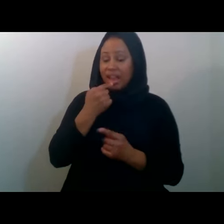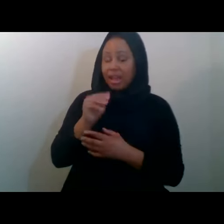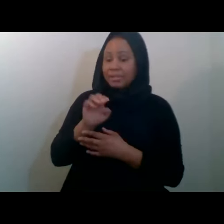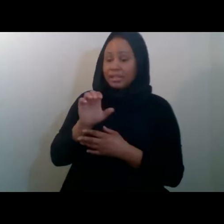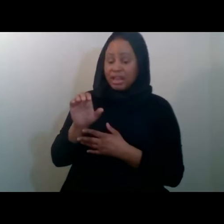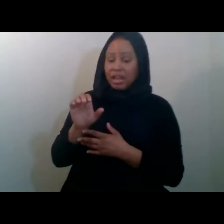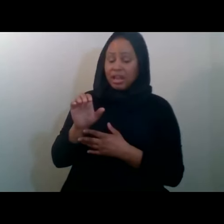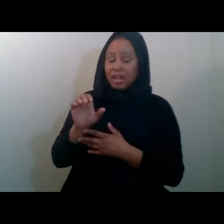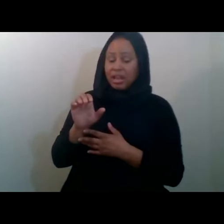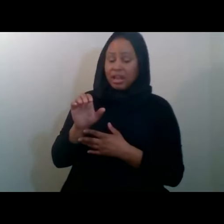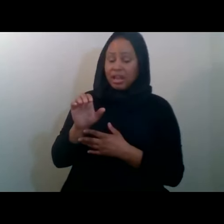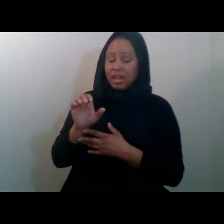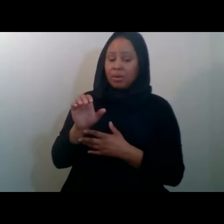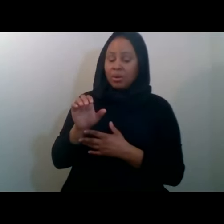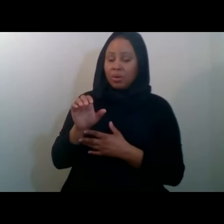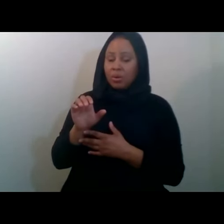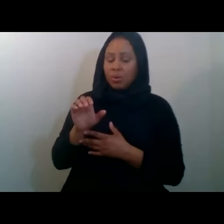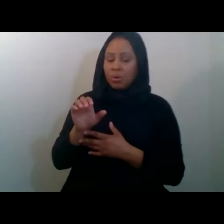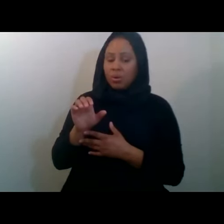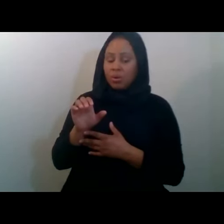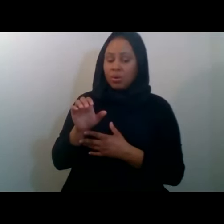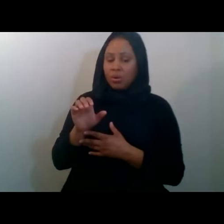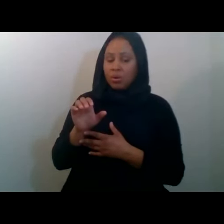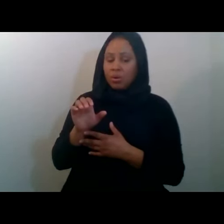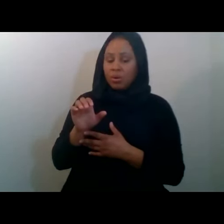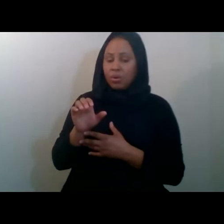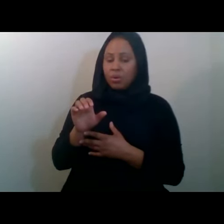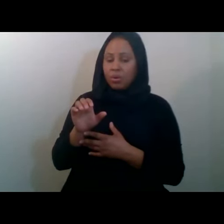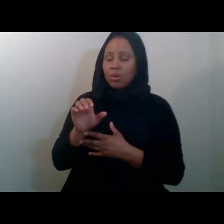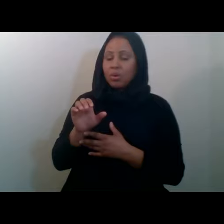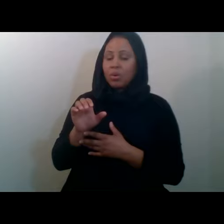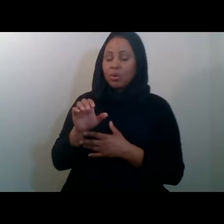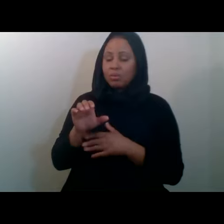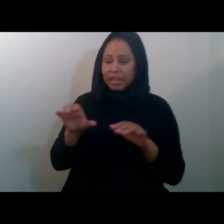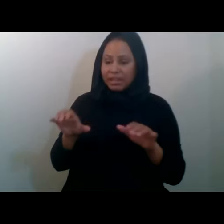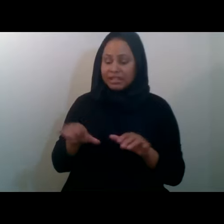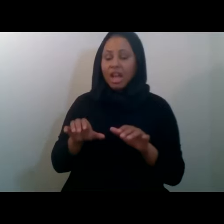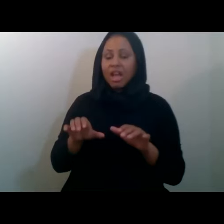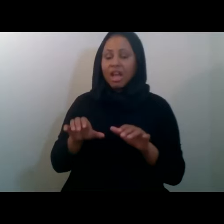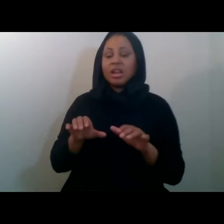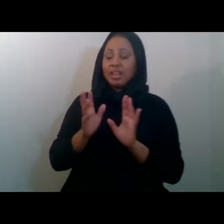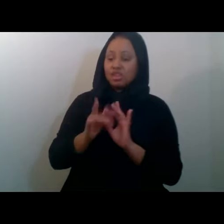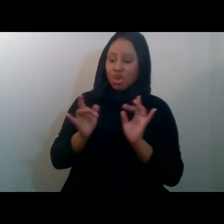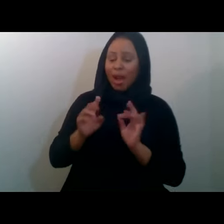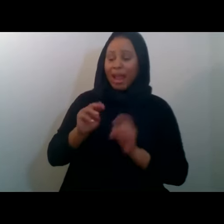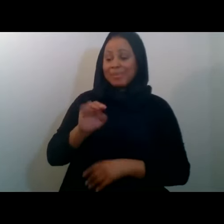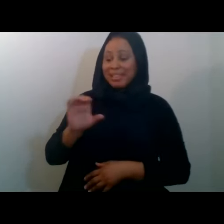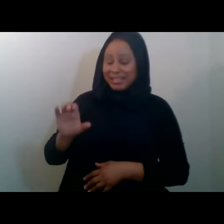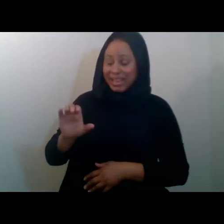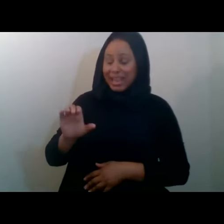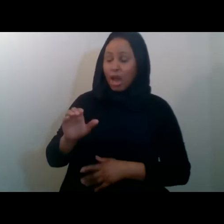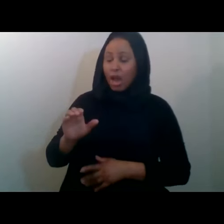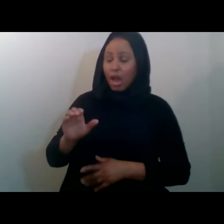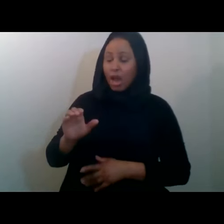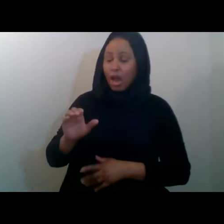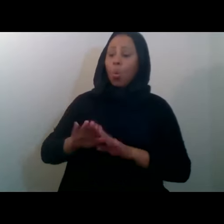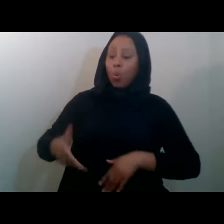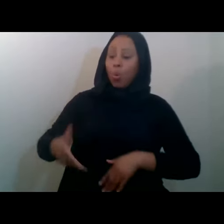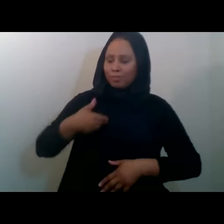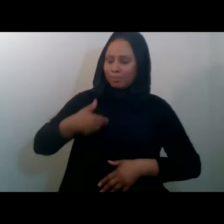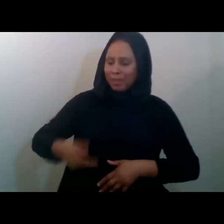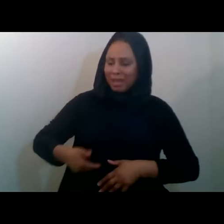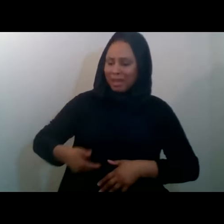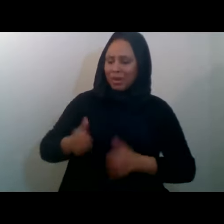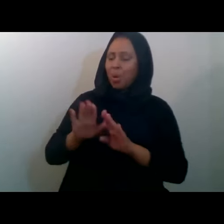they came in and we welcomed them with open arms. And then as the time, as time progressed, they saw